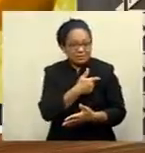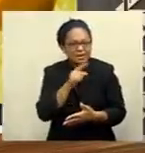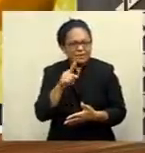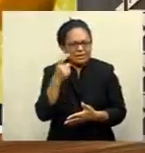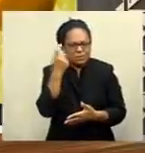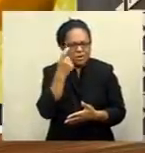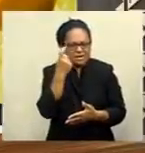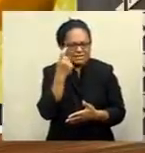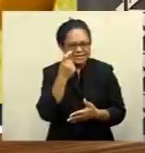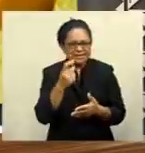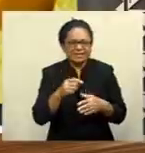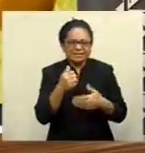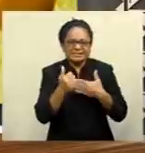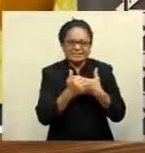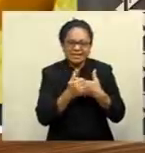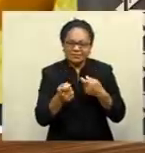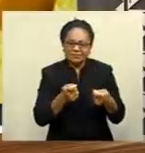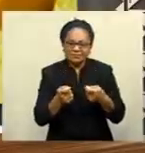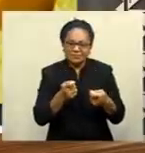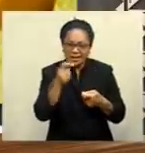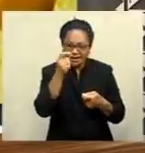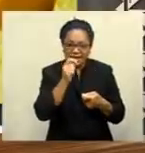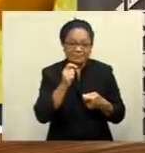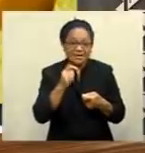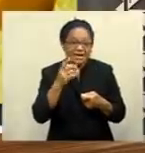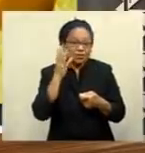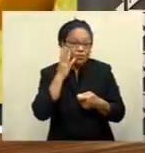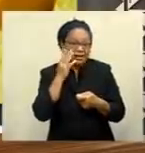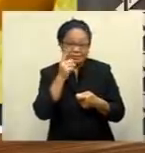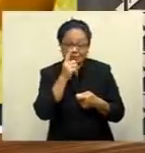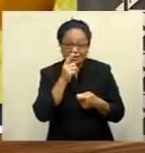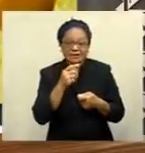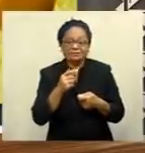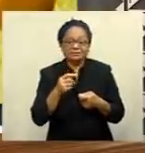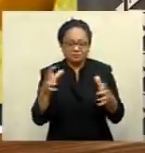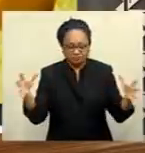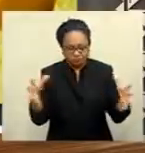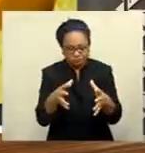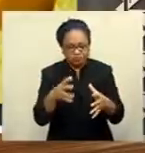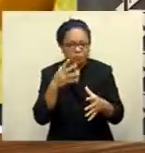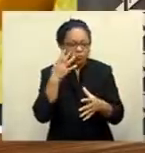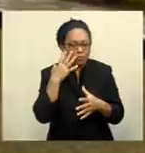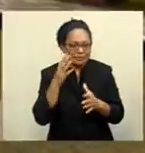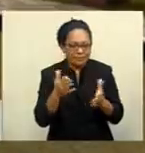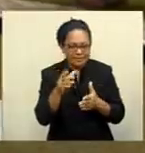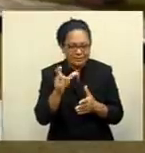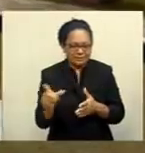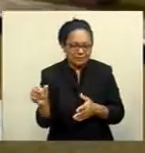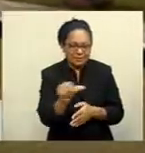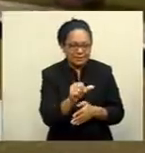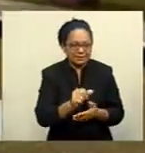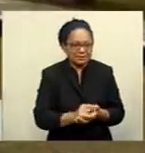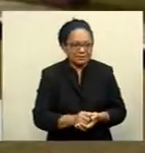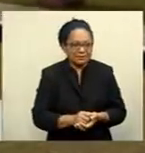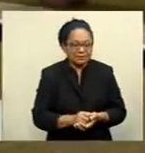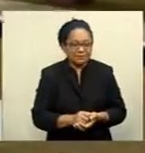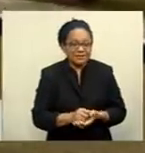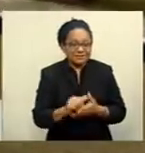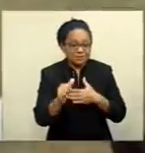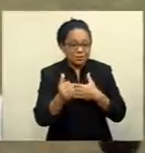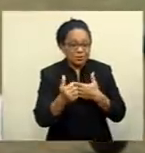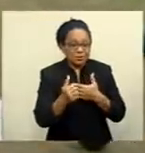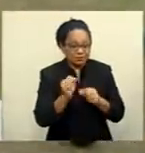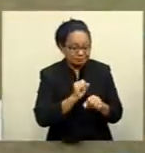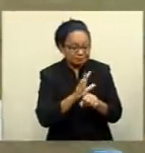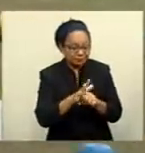safe management of the clubs and the crowd when bowlers return to the greens. Talima Tehra Kula has more. COVID-safe procedures